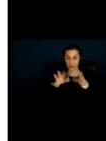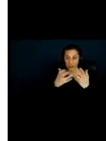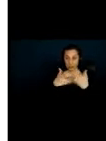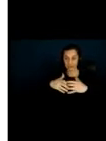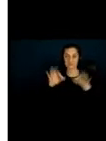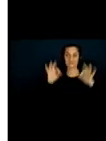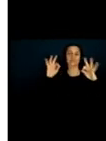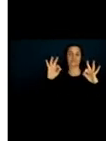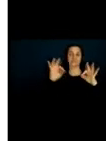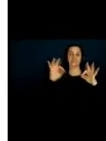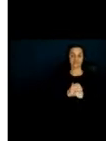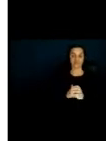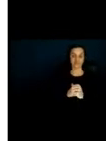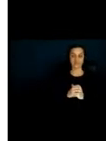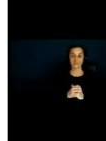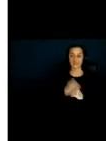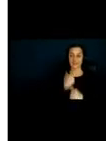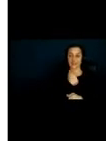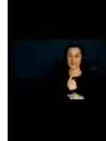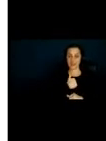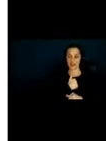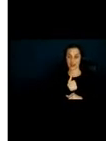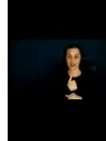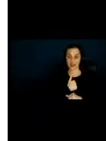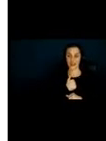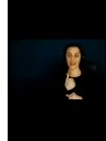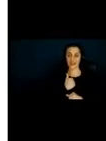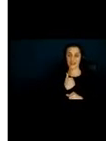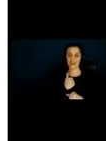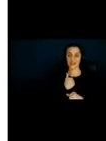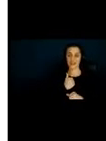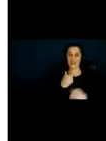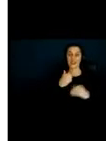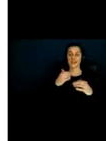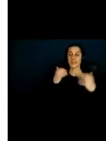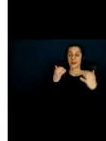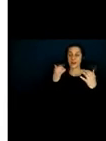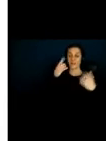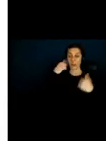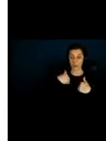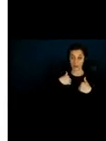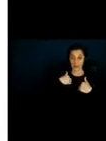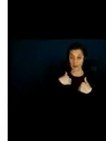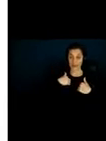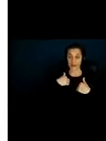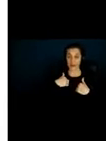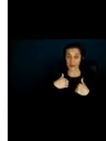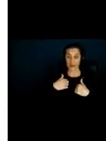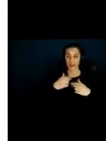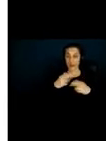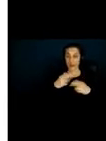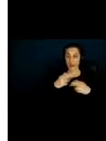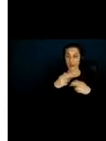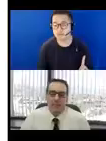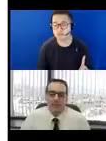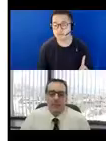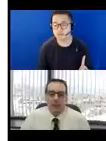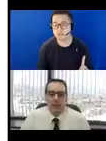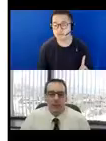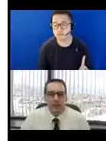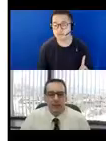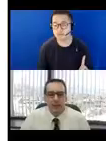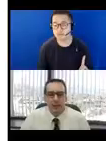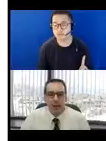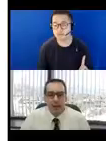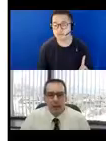let me, sorry, come back to this. So I'd like to, so for me, I would like to discuss quickly some of the big exciting items going